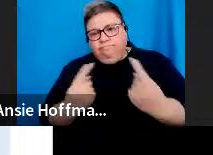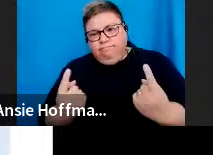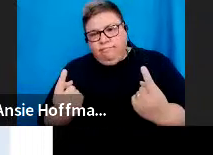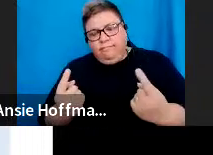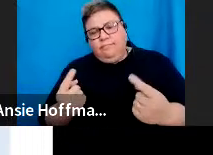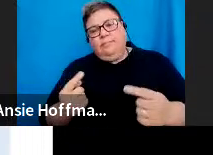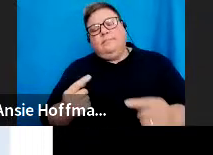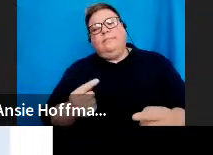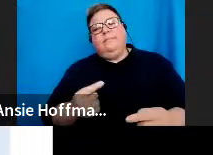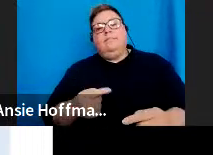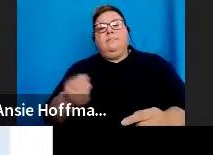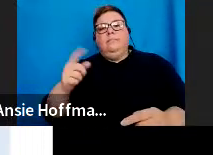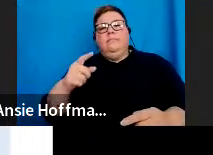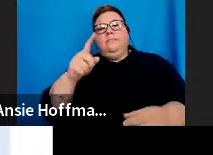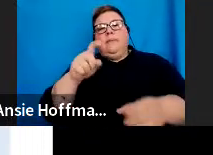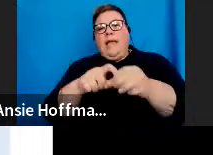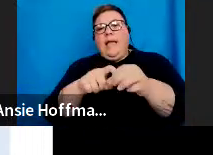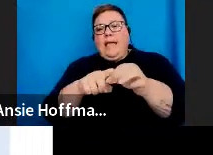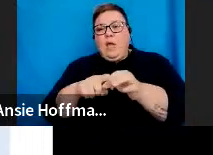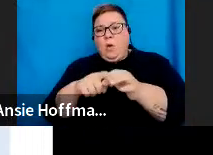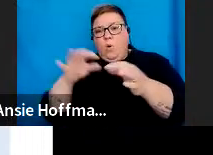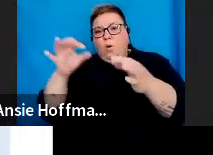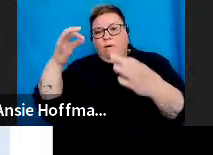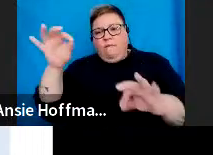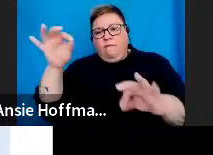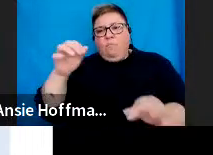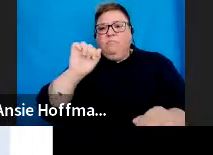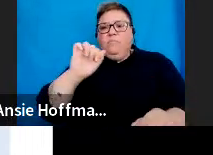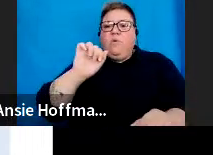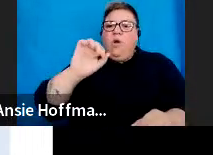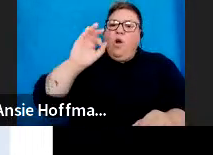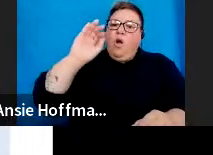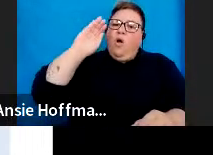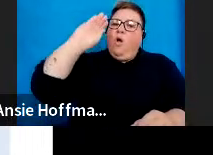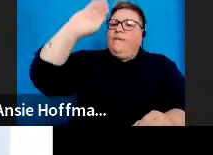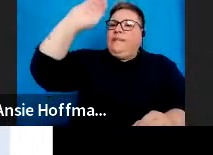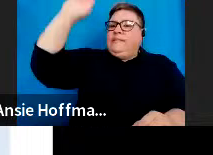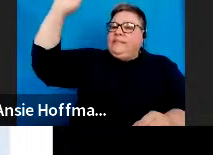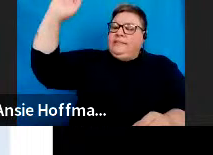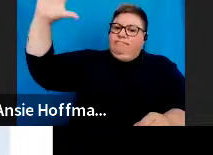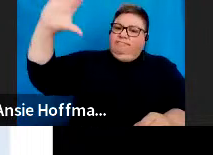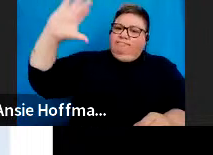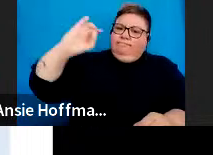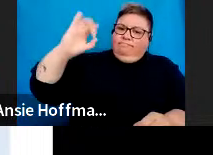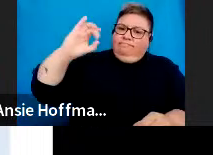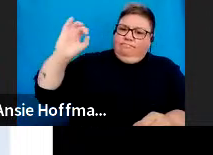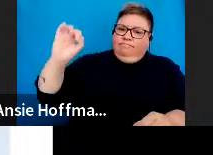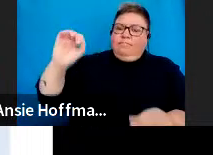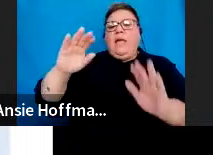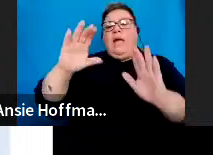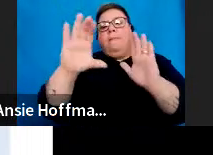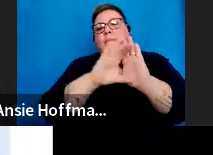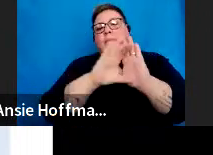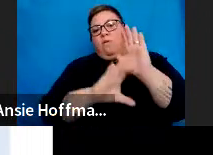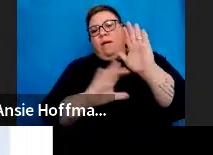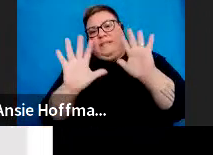then we've even got a Q, which is your foreign tax credit under paragraph 10 of the fourth schedule of the Act.